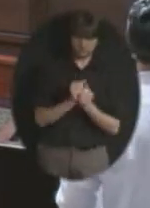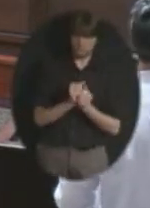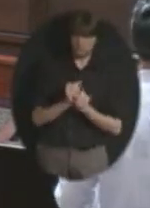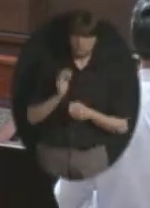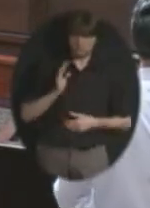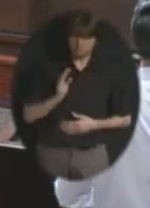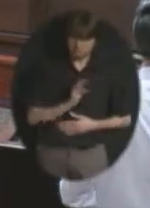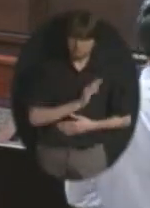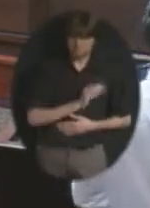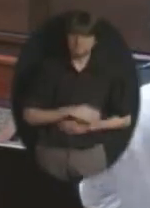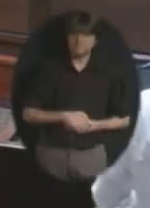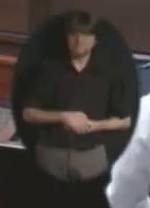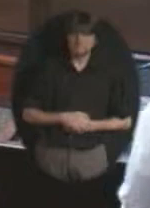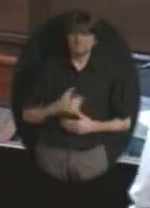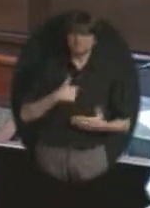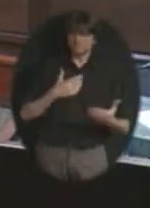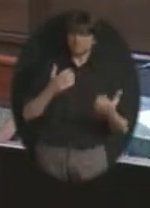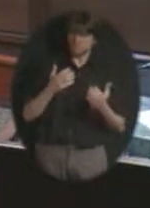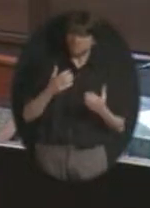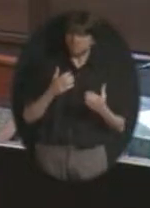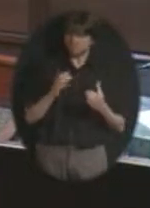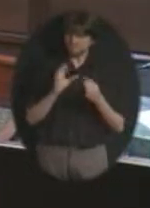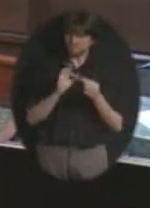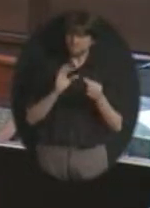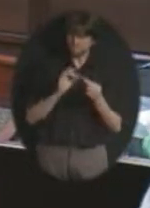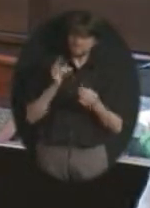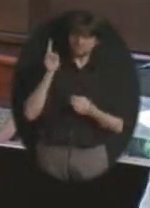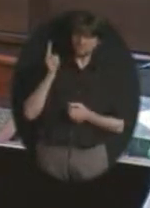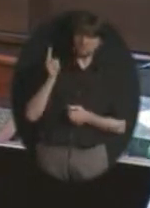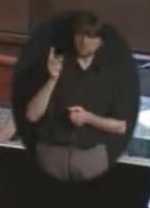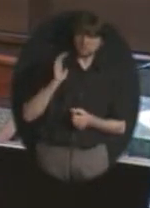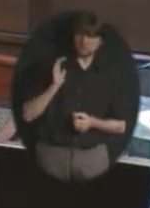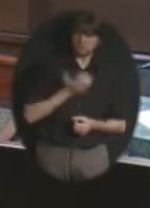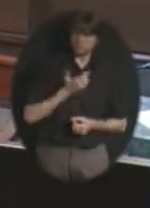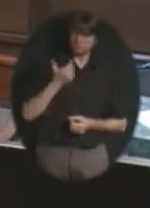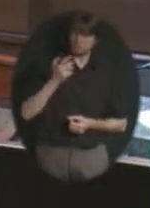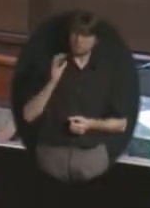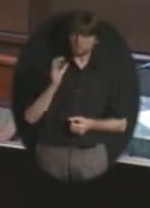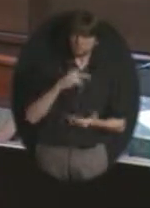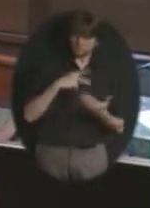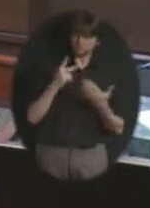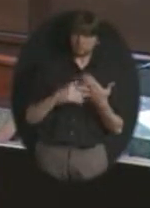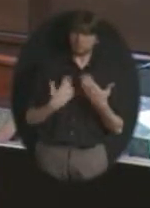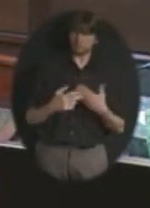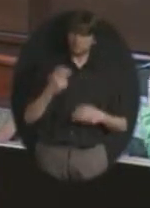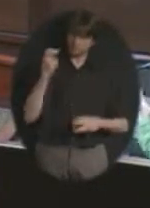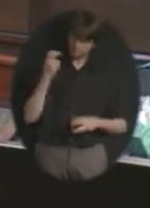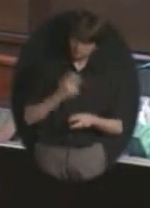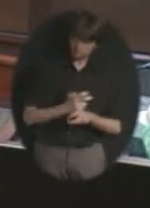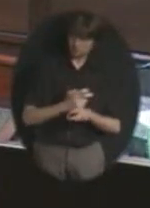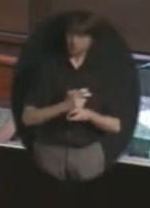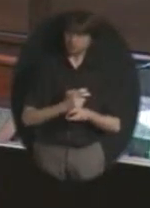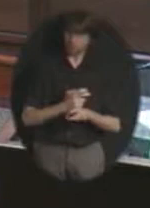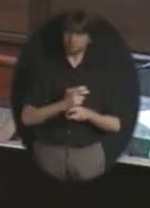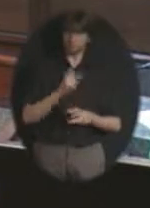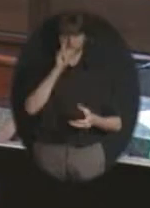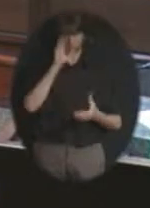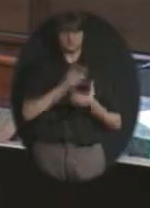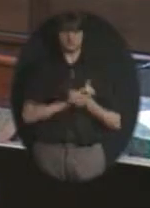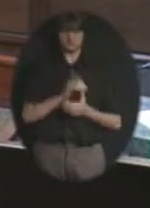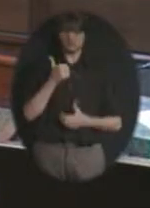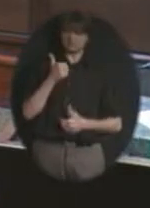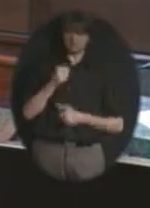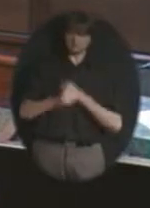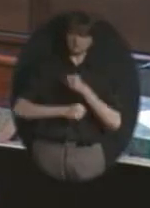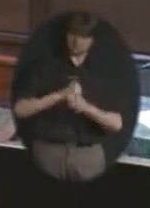highlight some of the history of our 21st century programs, because in my mind, it's kind of hard to believe that we are 10 years into these programs. And